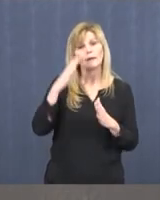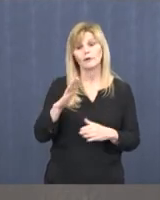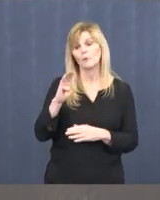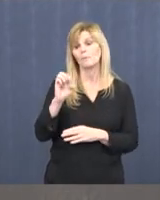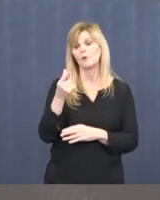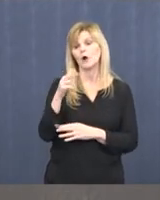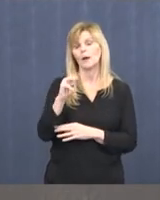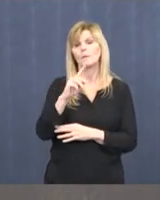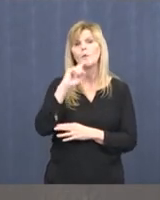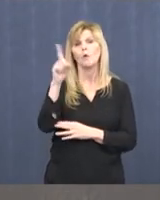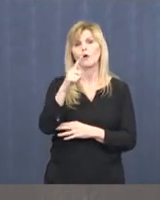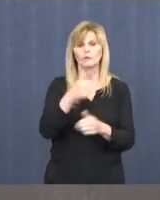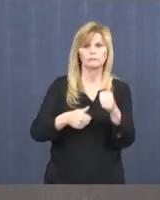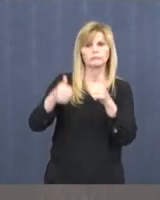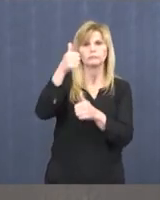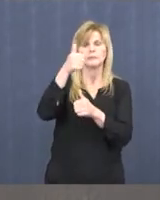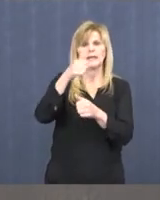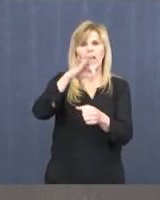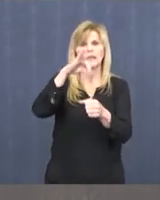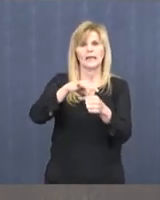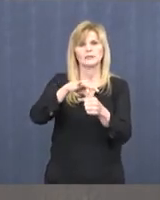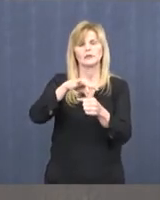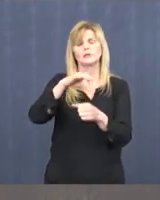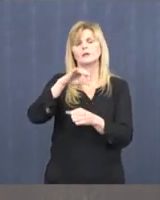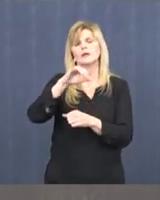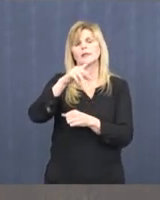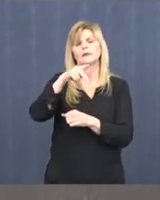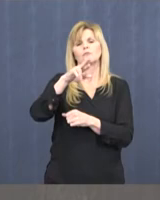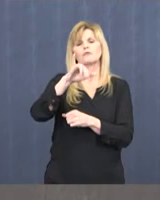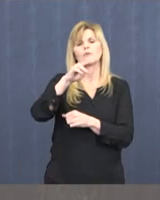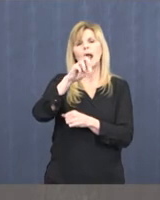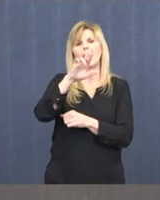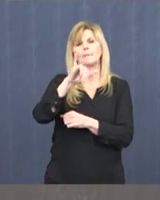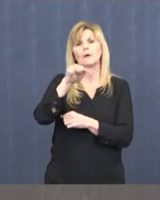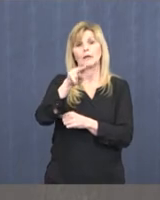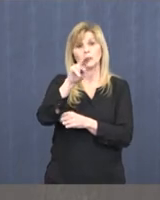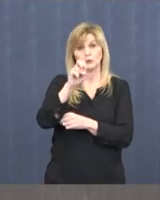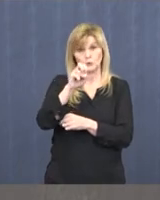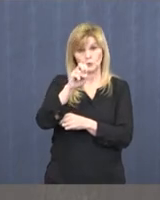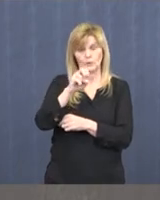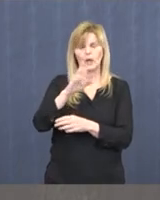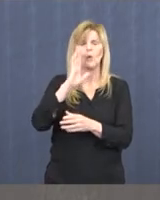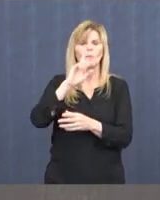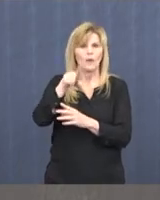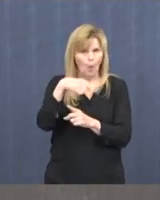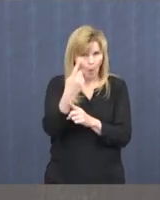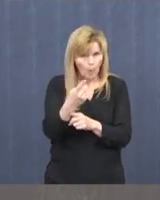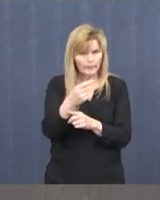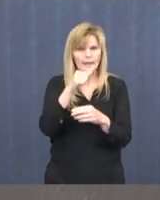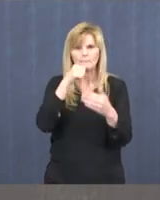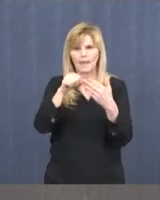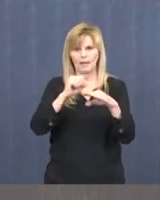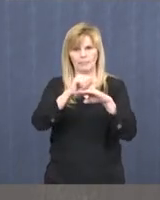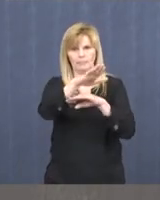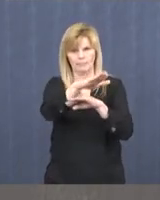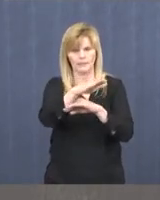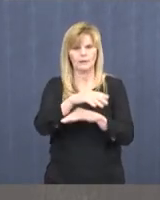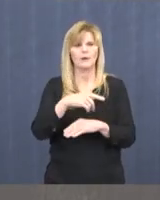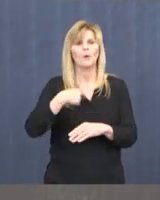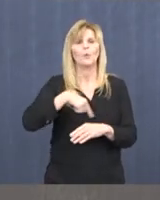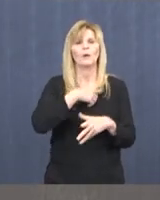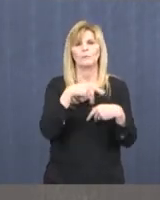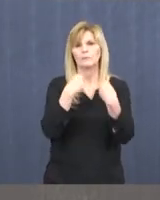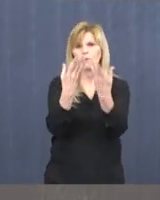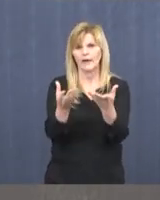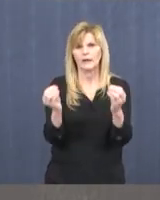issued an executive order regarding the election in June. The primary will be conducted solely by mail-in ballot. Look for more instructions coming soon from our county